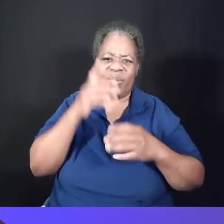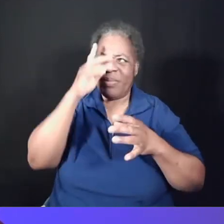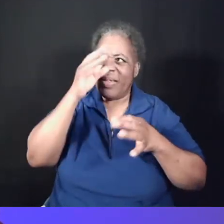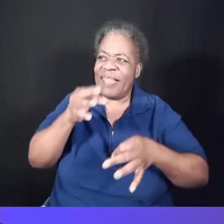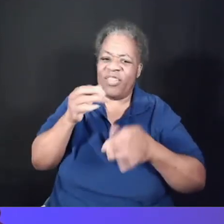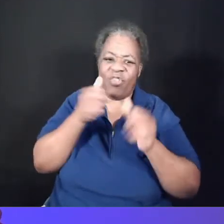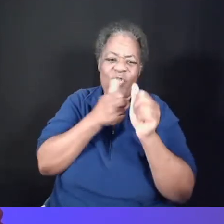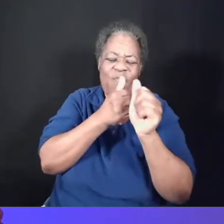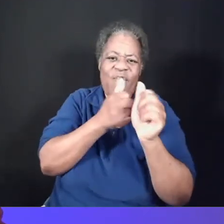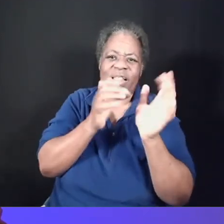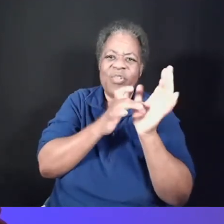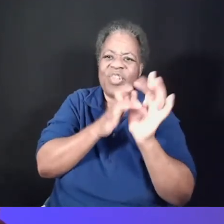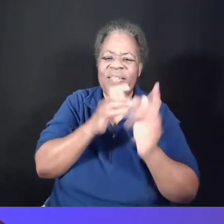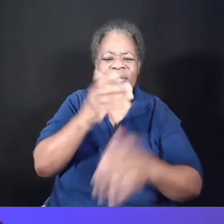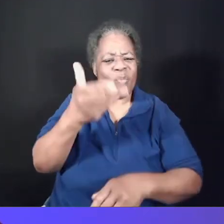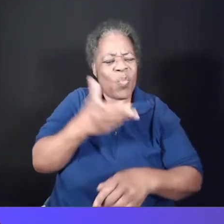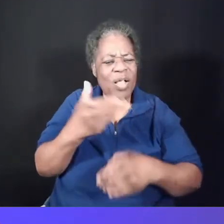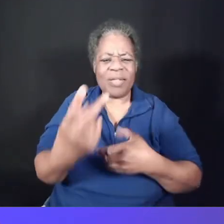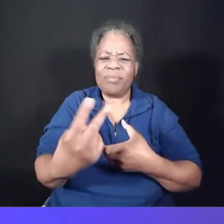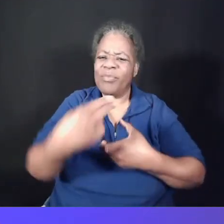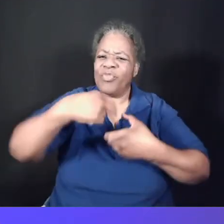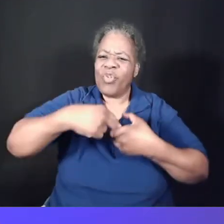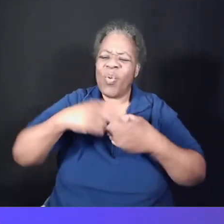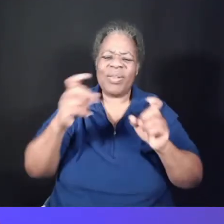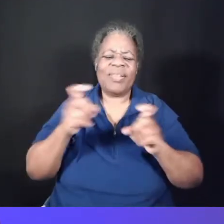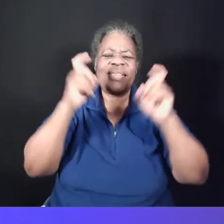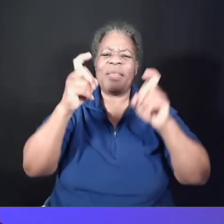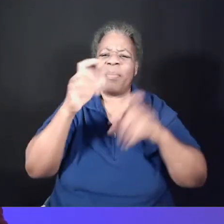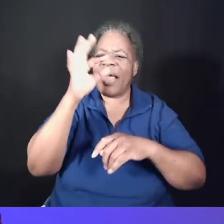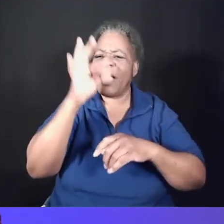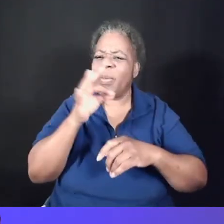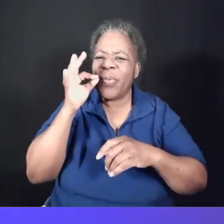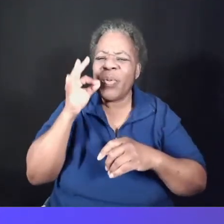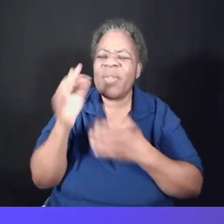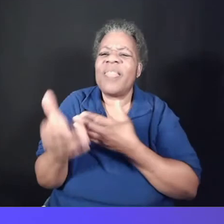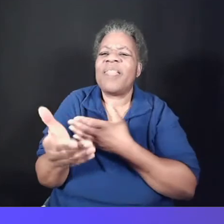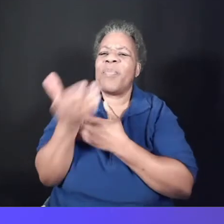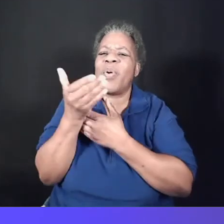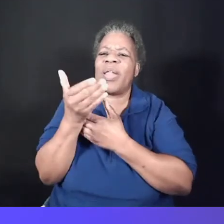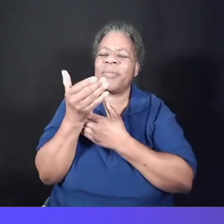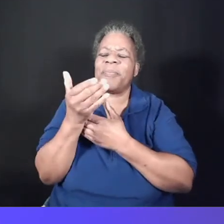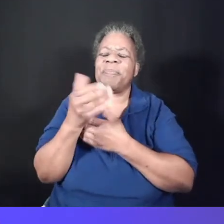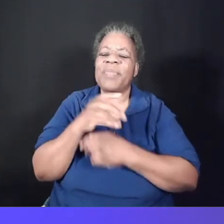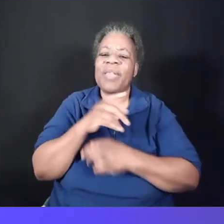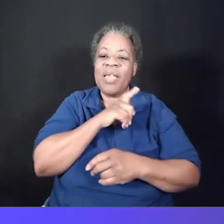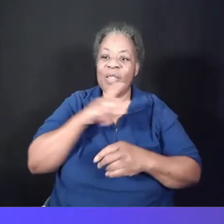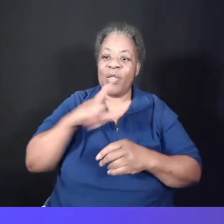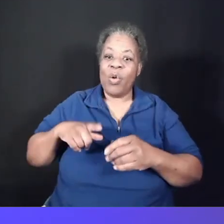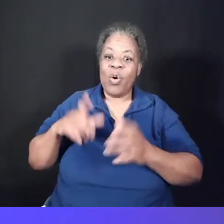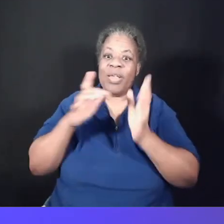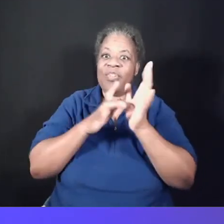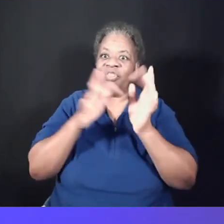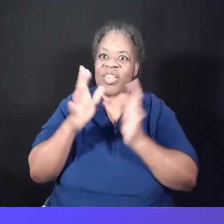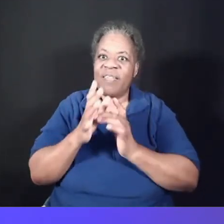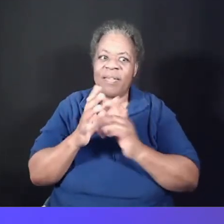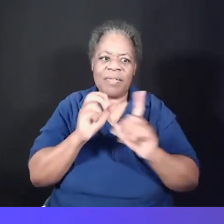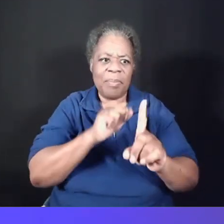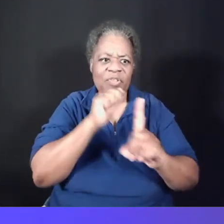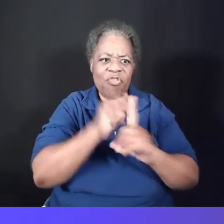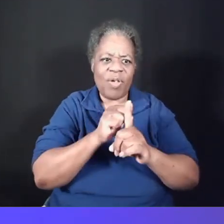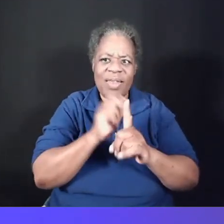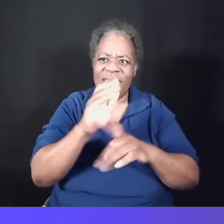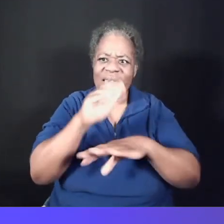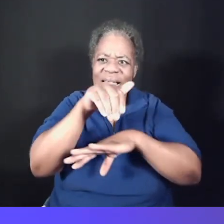join us in celebrating communion today. The Lord Jesus on the night he was betrayed took a loaf of bread